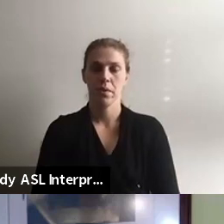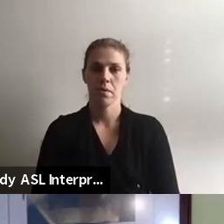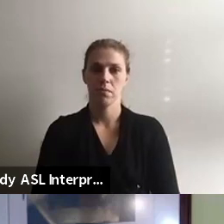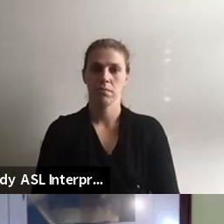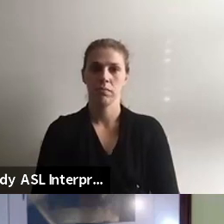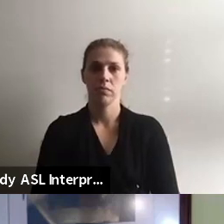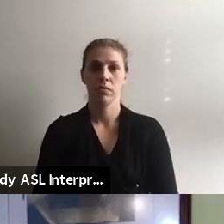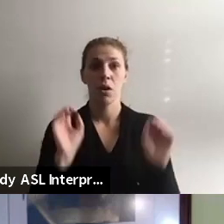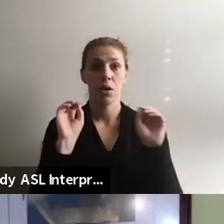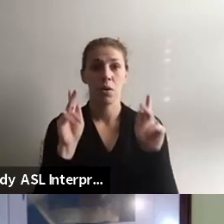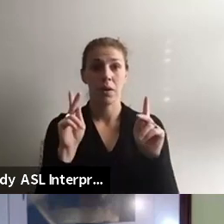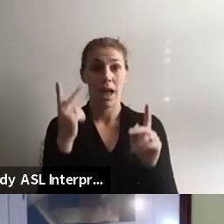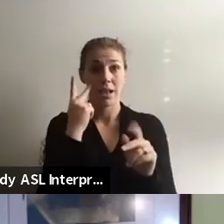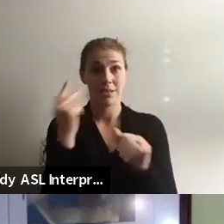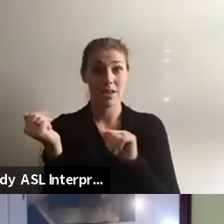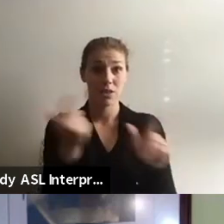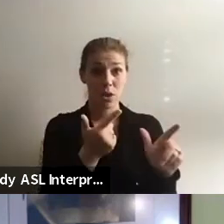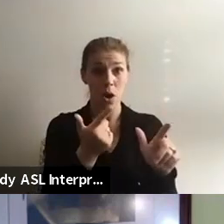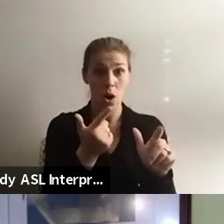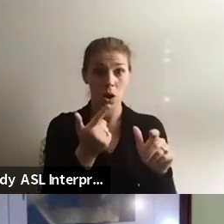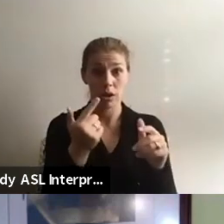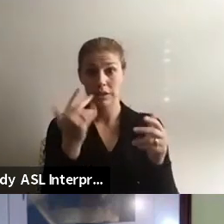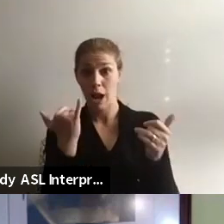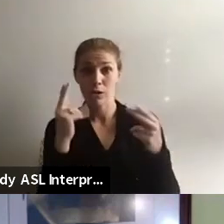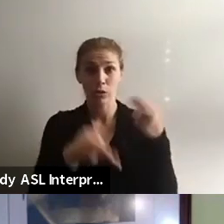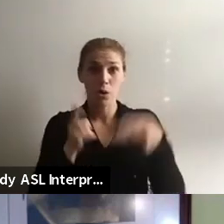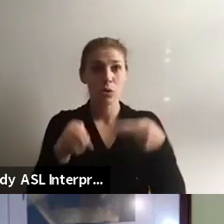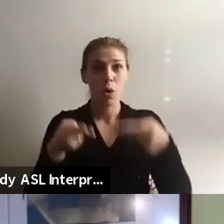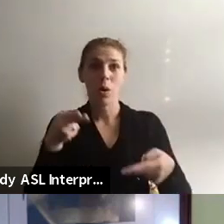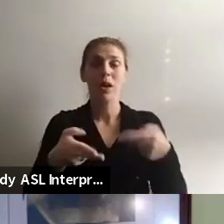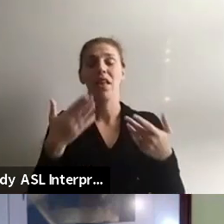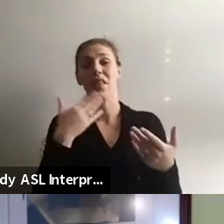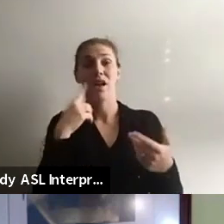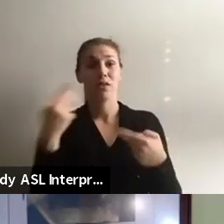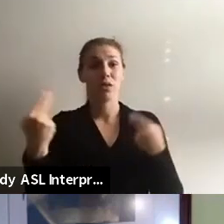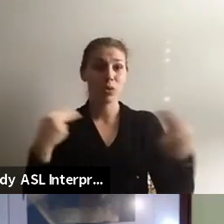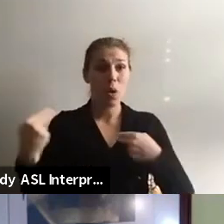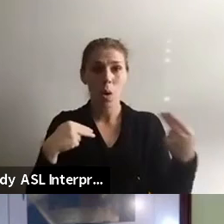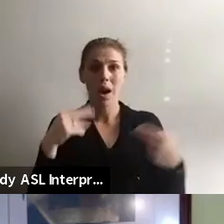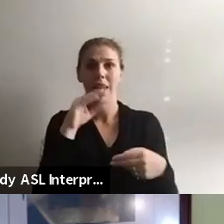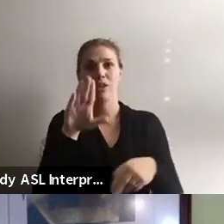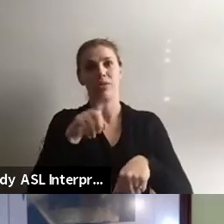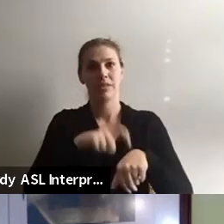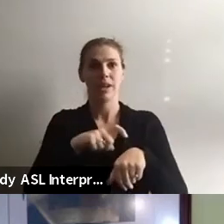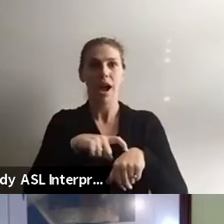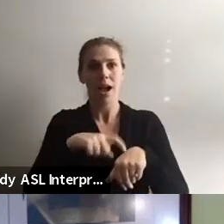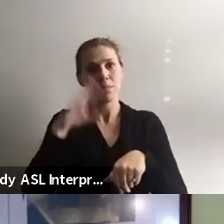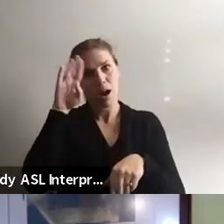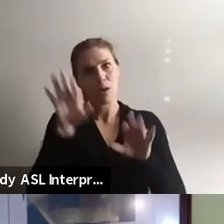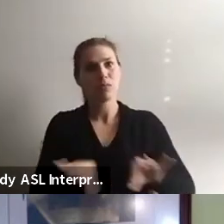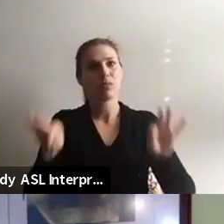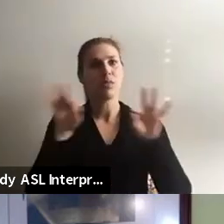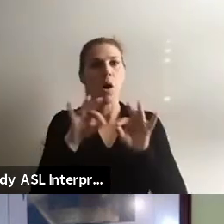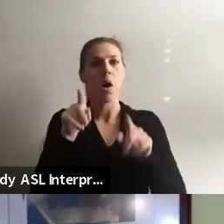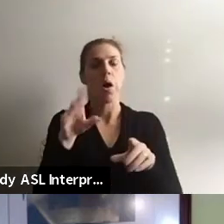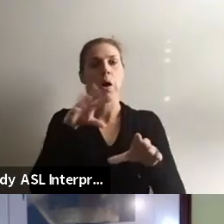Okay, I'm seeing everyone filter in. Thank you so much for joining us and taking time out of your day to tune in to the